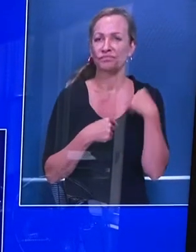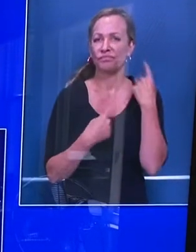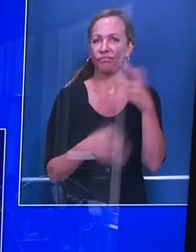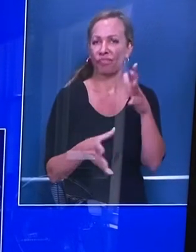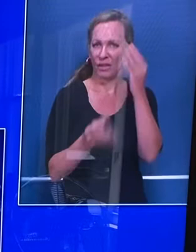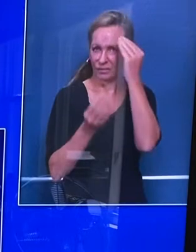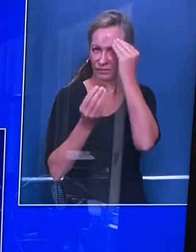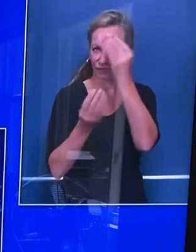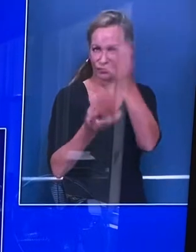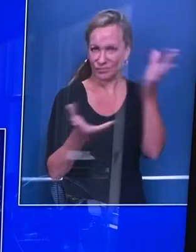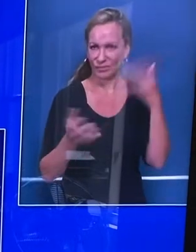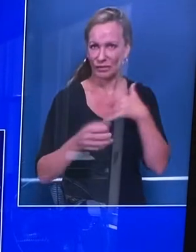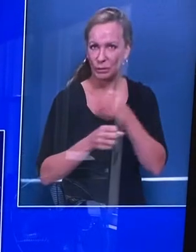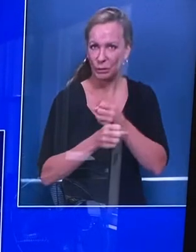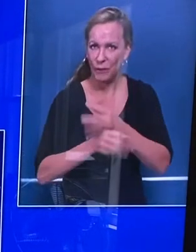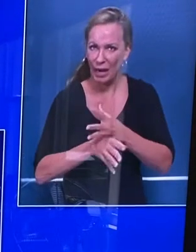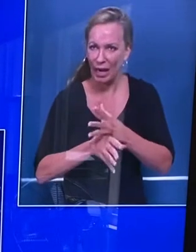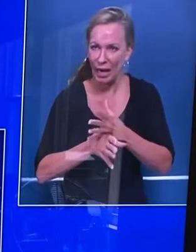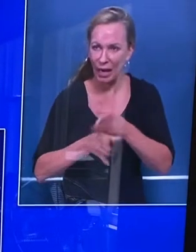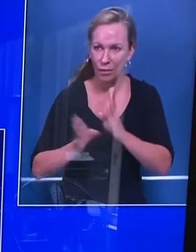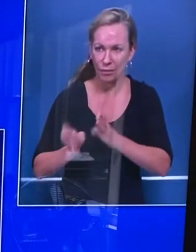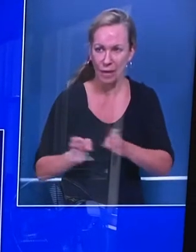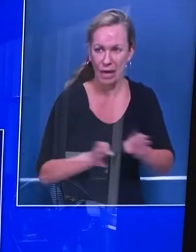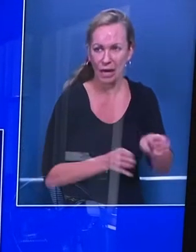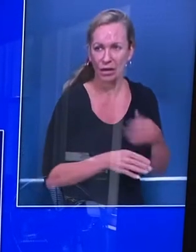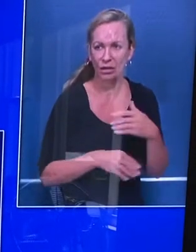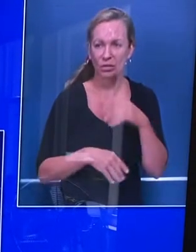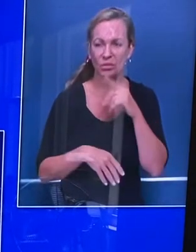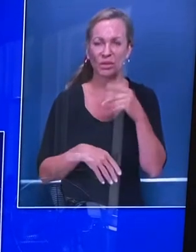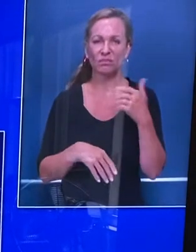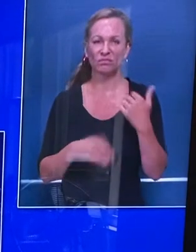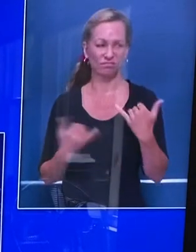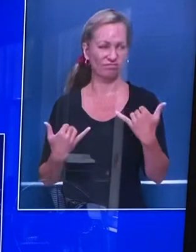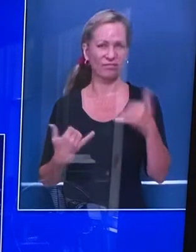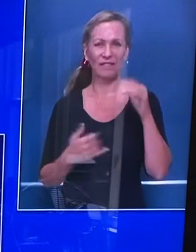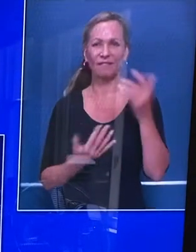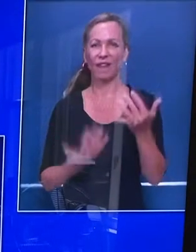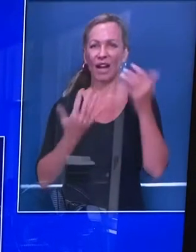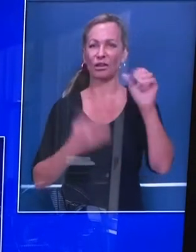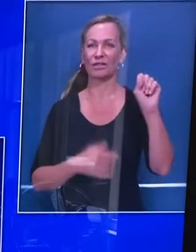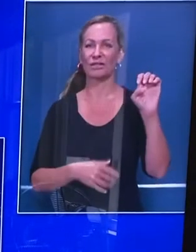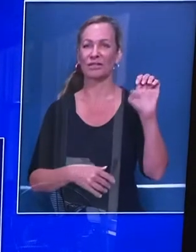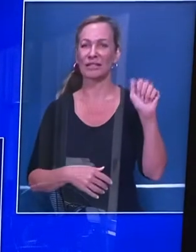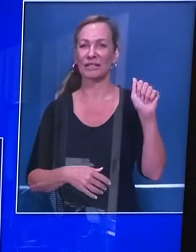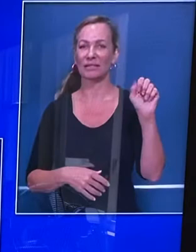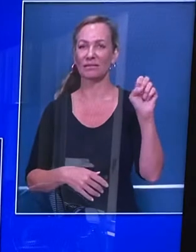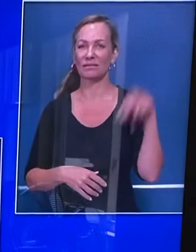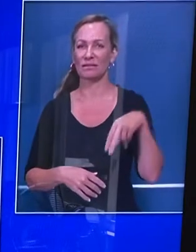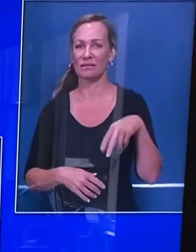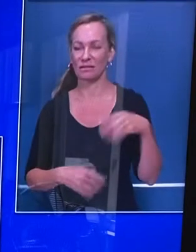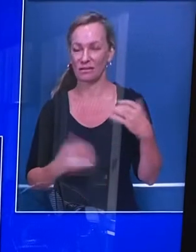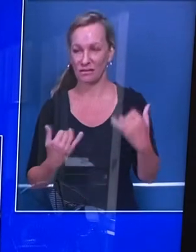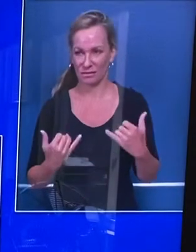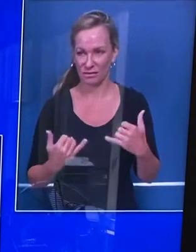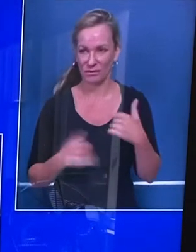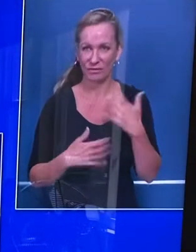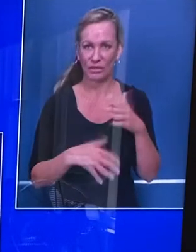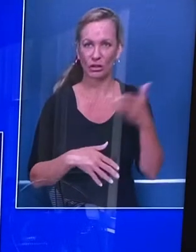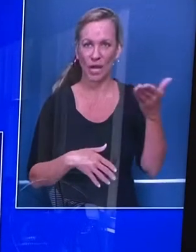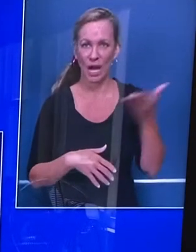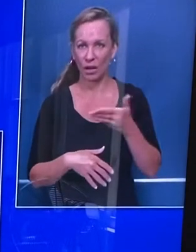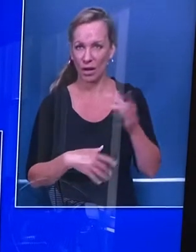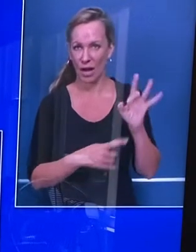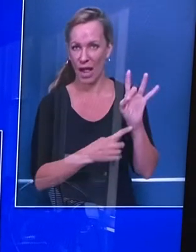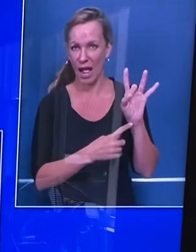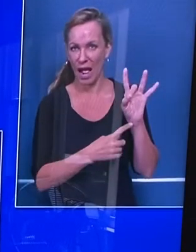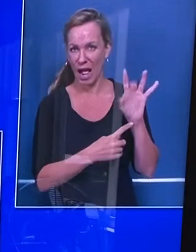appropriation to get some 858 new Cal Fire personnel hired, 830 that